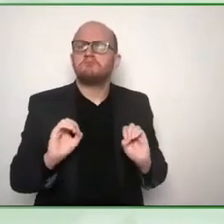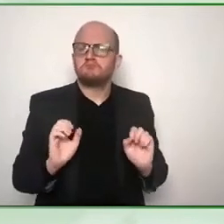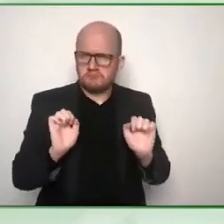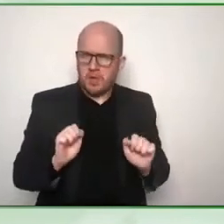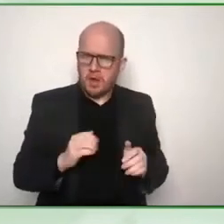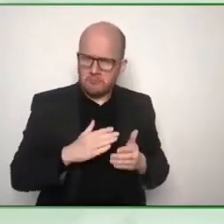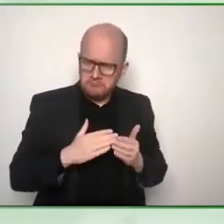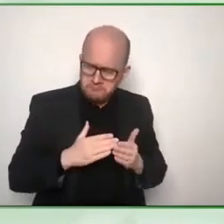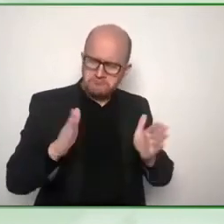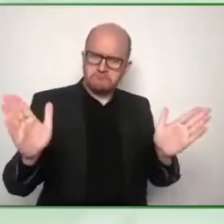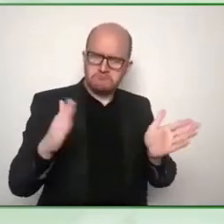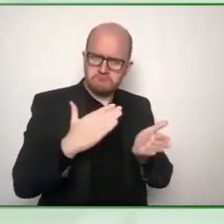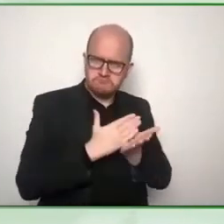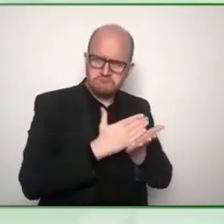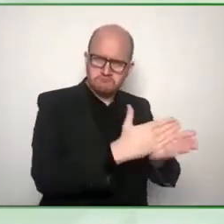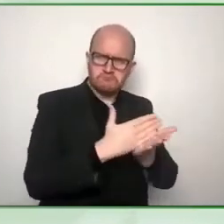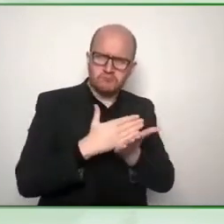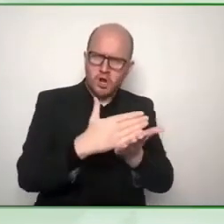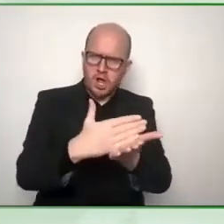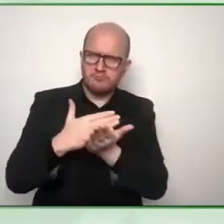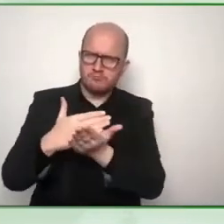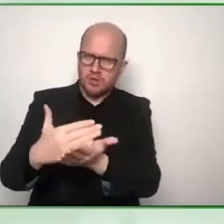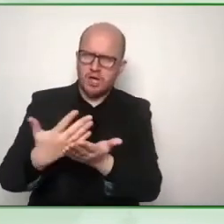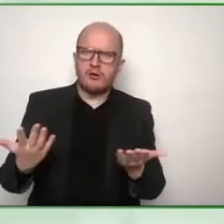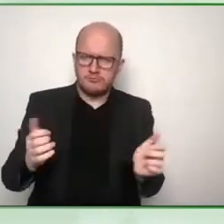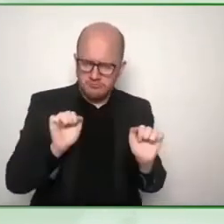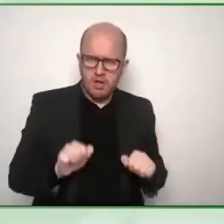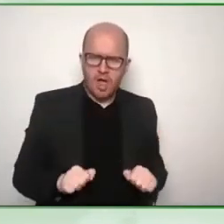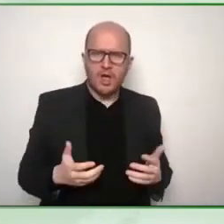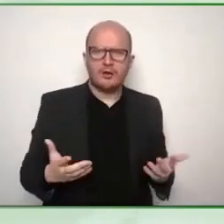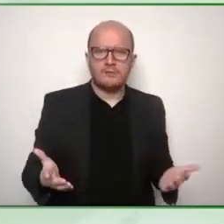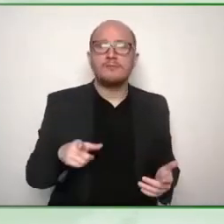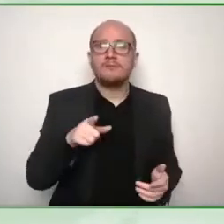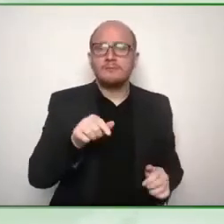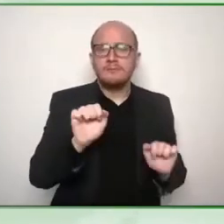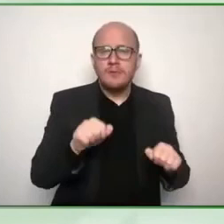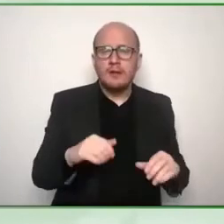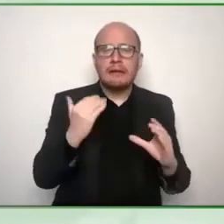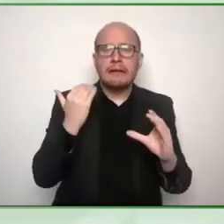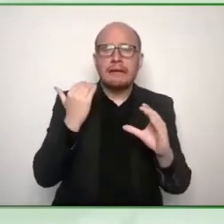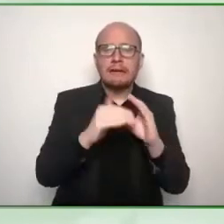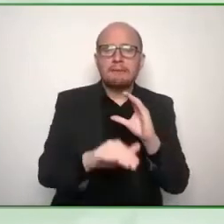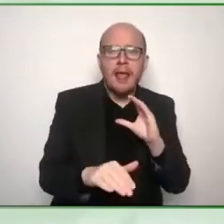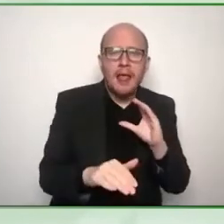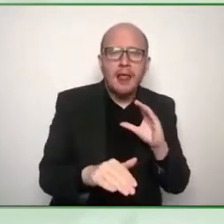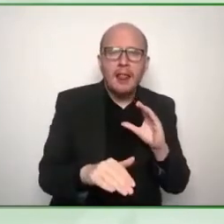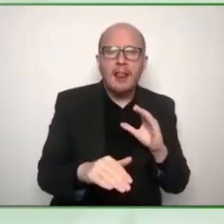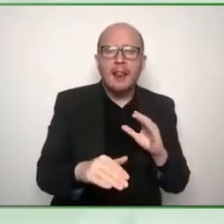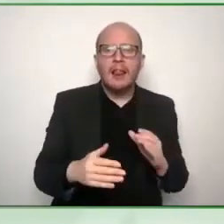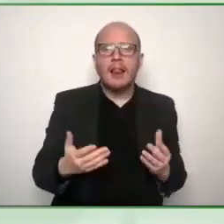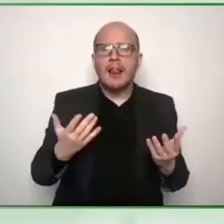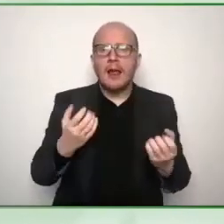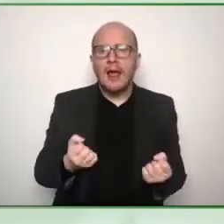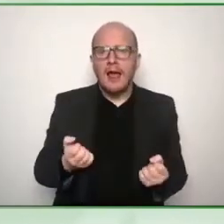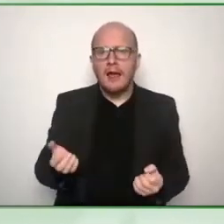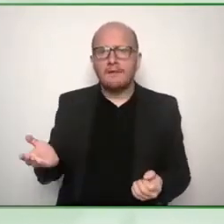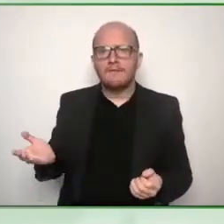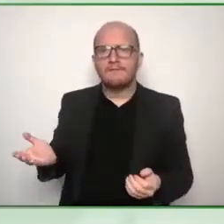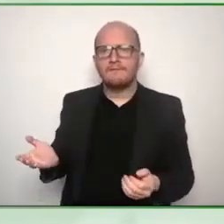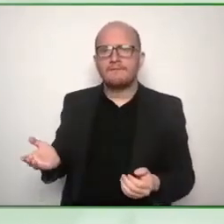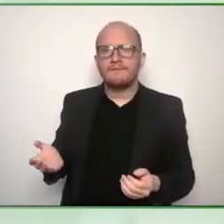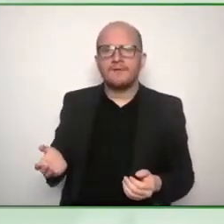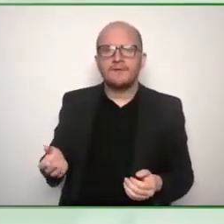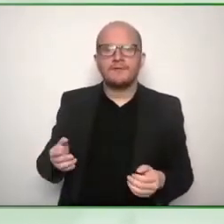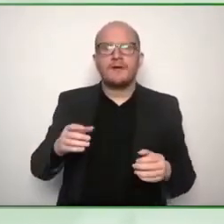uh for and i think the email address correct me if i'm wrong raf is online accessibility at sa.gov